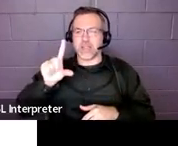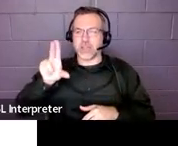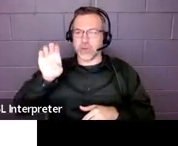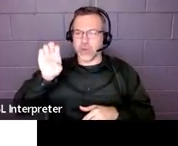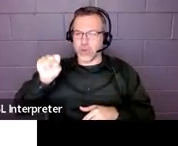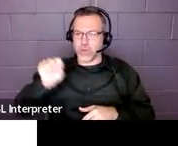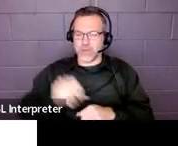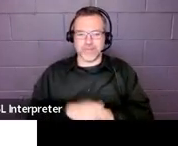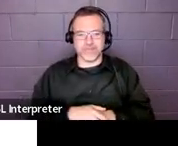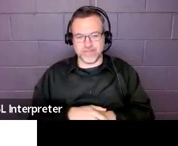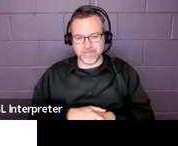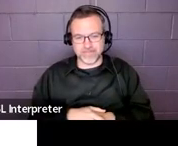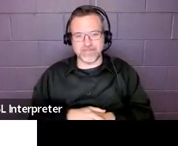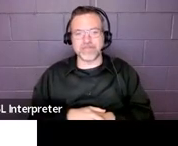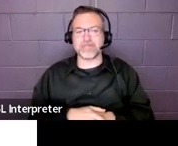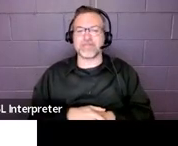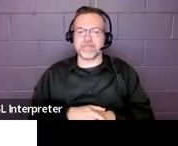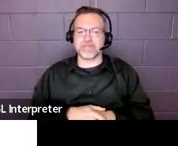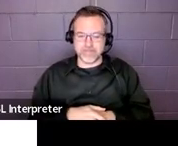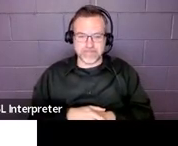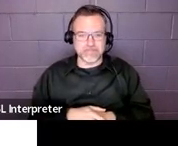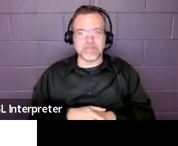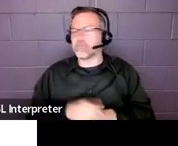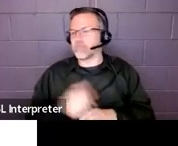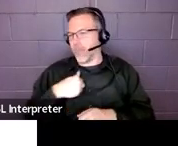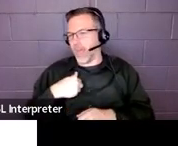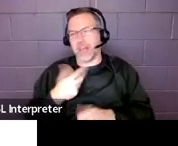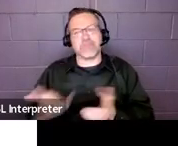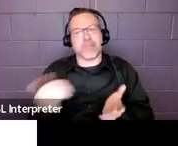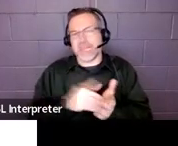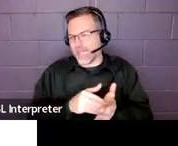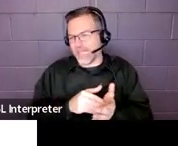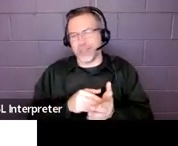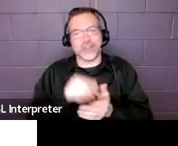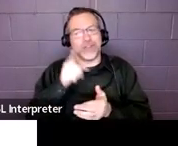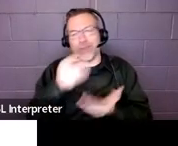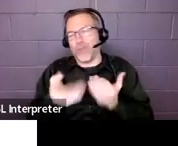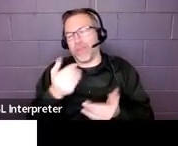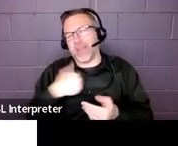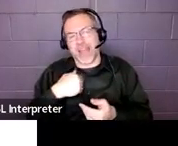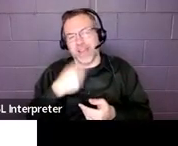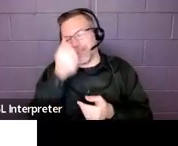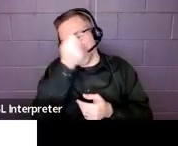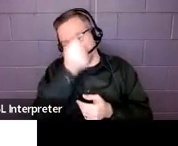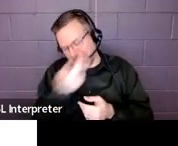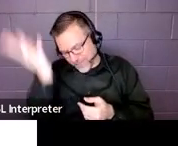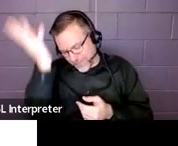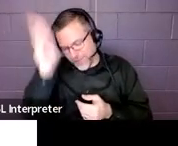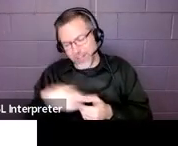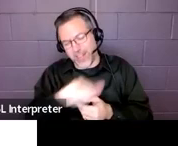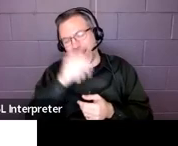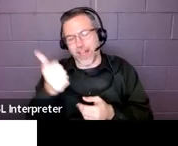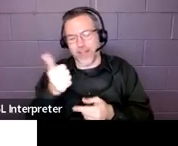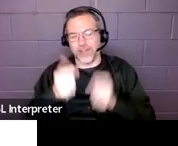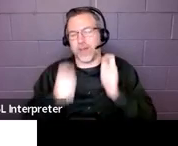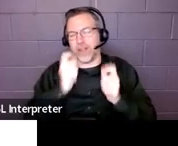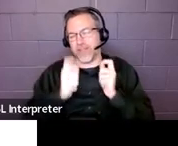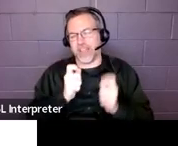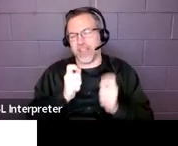Again, 100% confident that you guys are using a million other modifications. This is just an example.